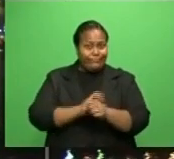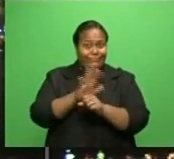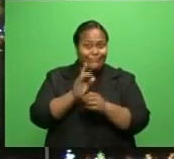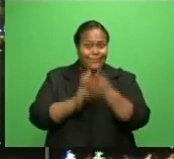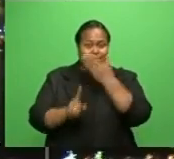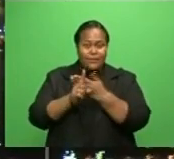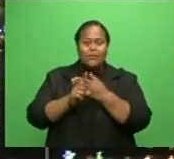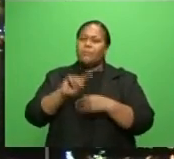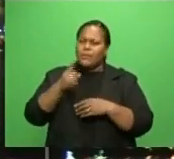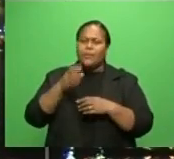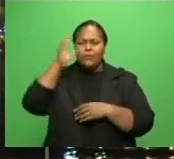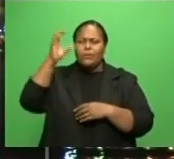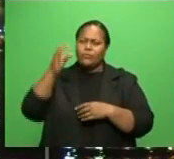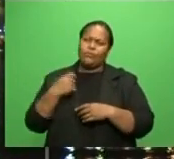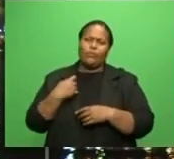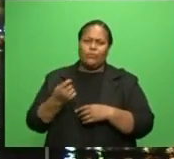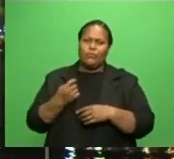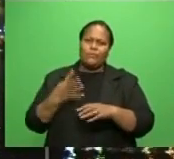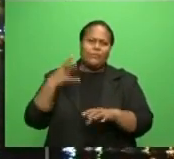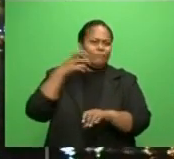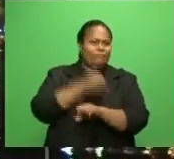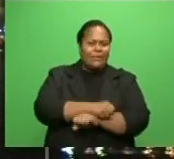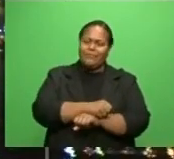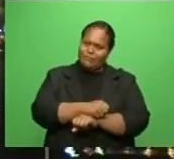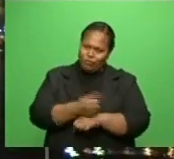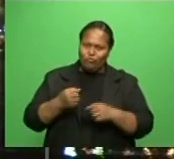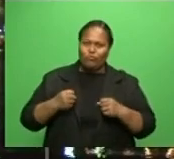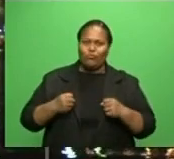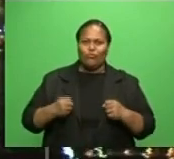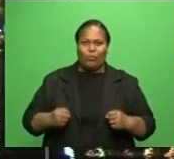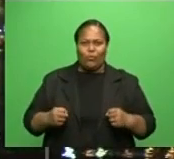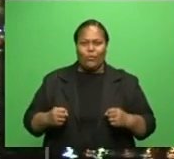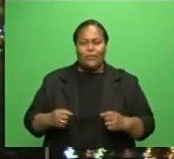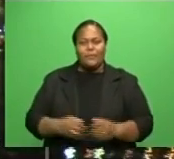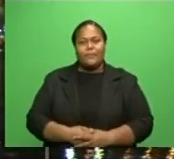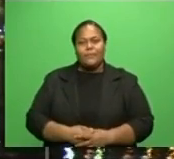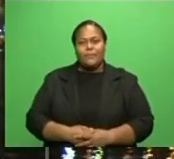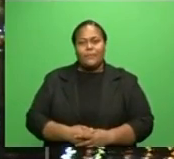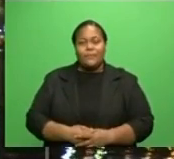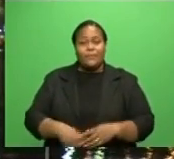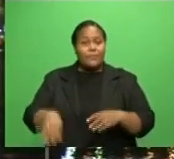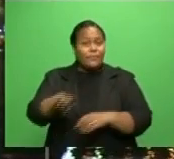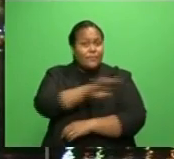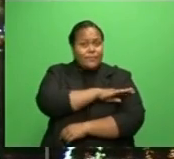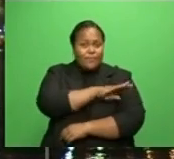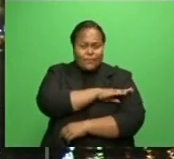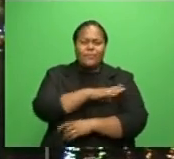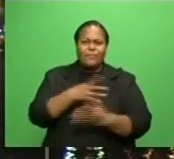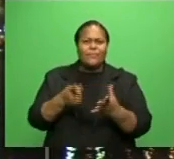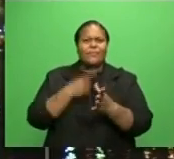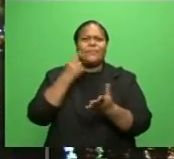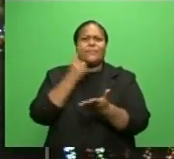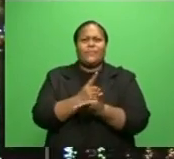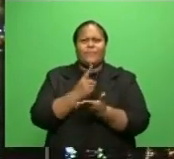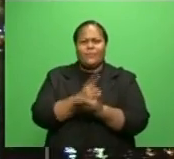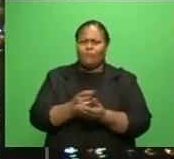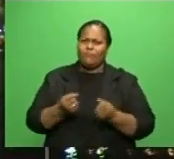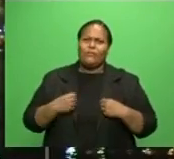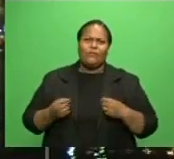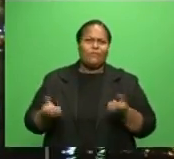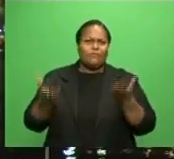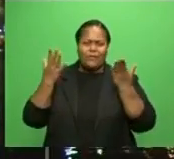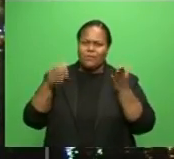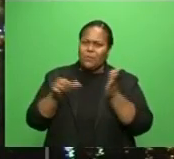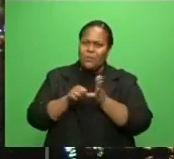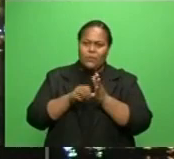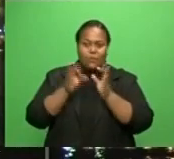out of this dark period stronger than ever. The Prime Minister highlighting that a lot has been sacrificed and hard decisions have been made,